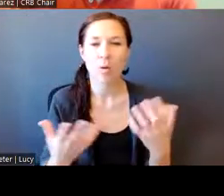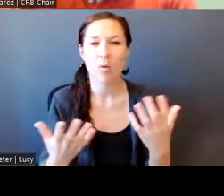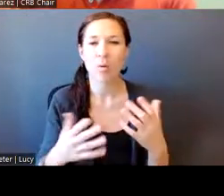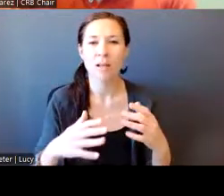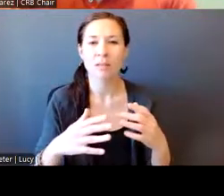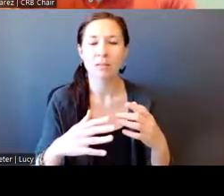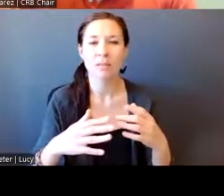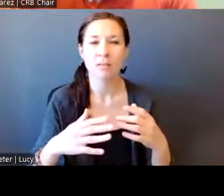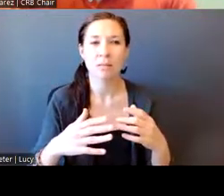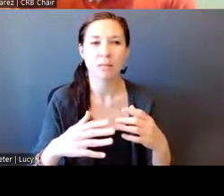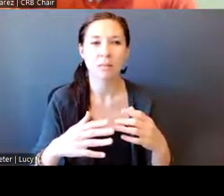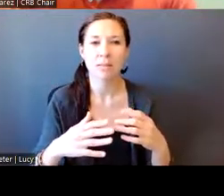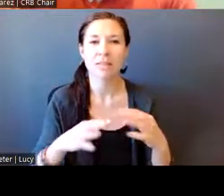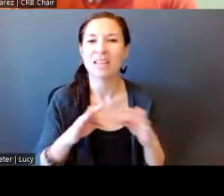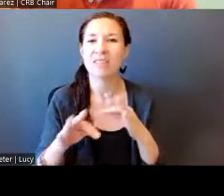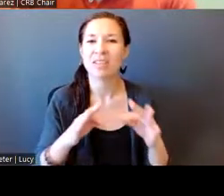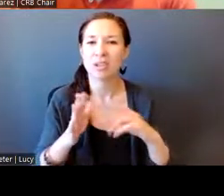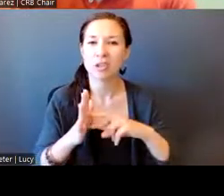that as well.